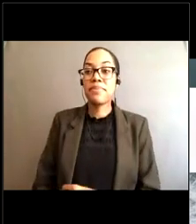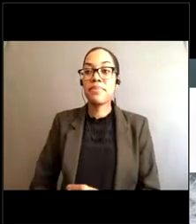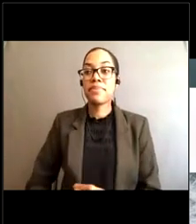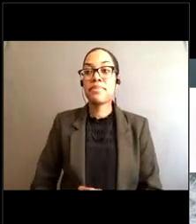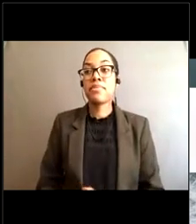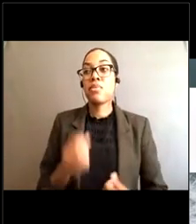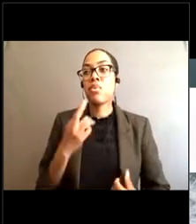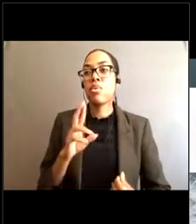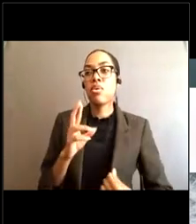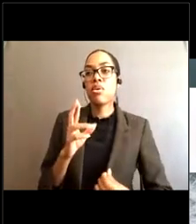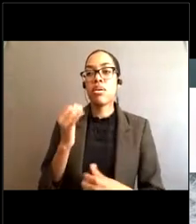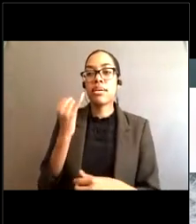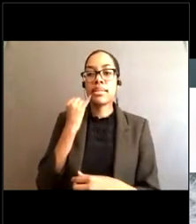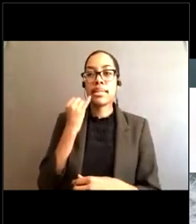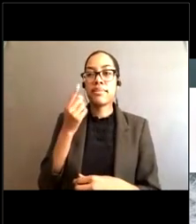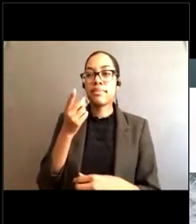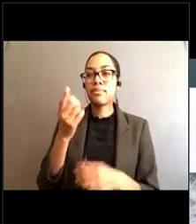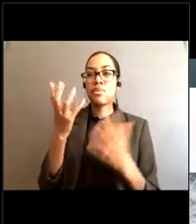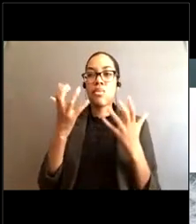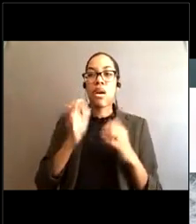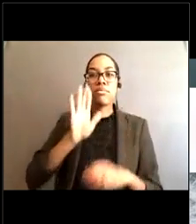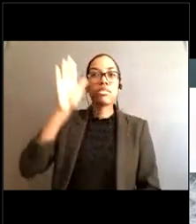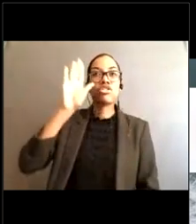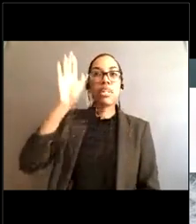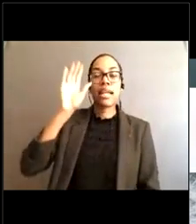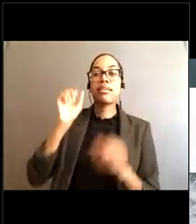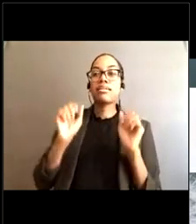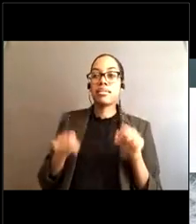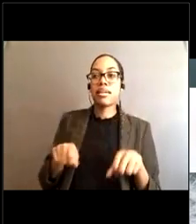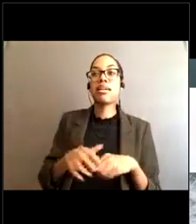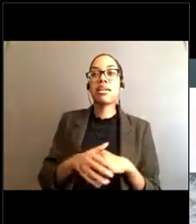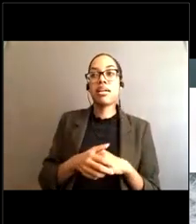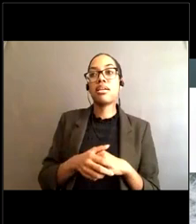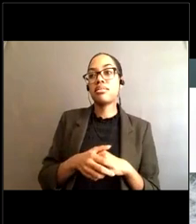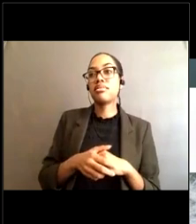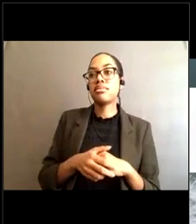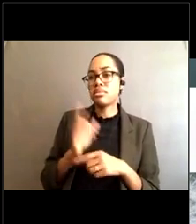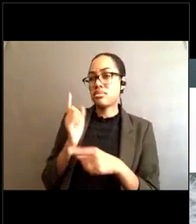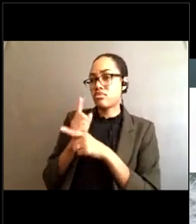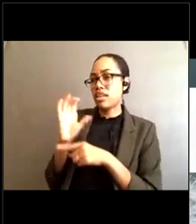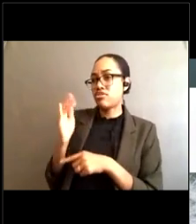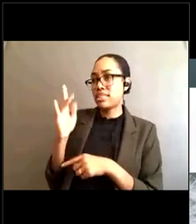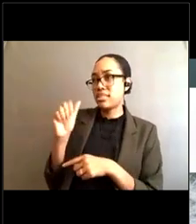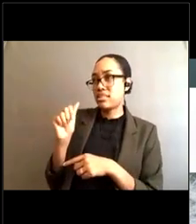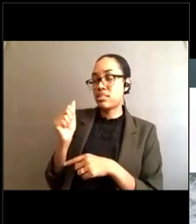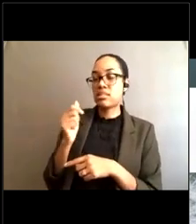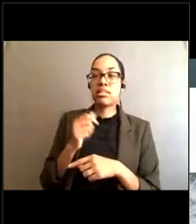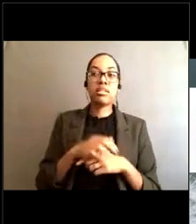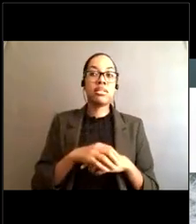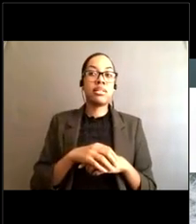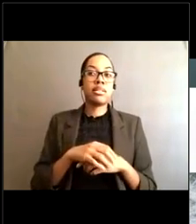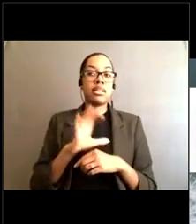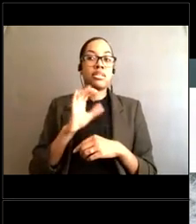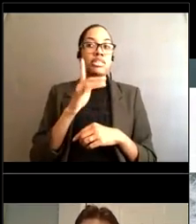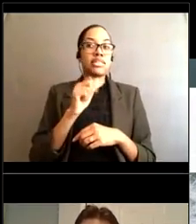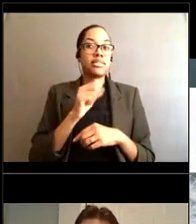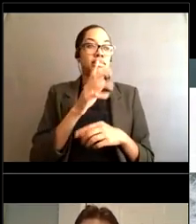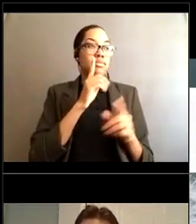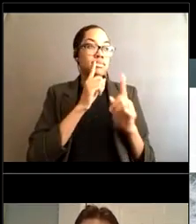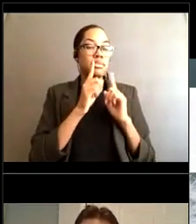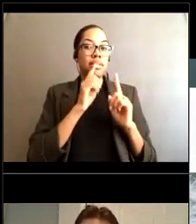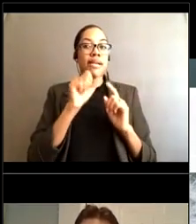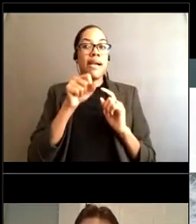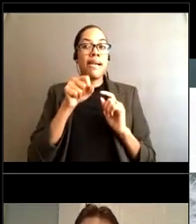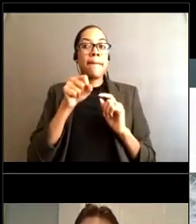there's a raise your hand feature right christina. That's a good way to get our attention This is christina